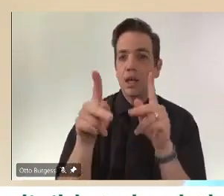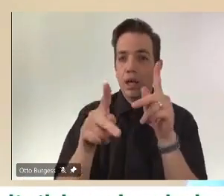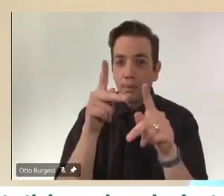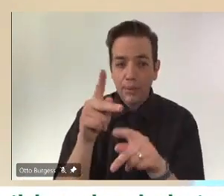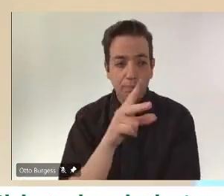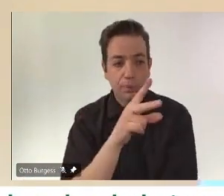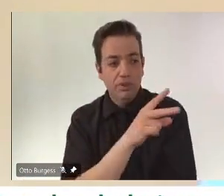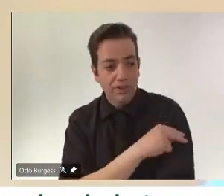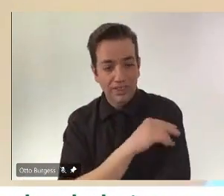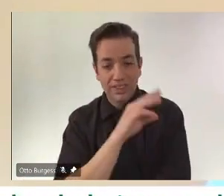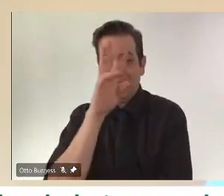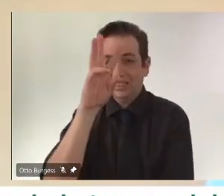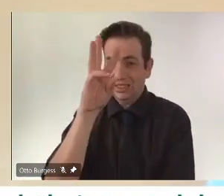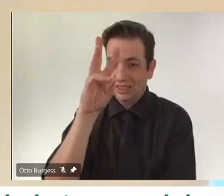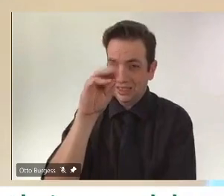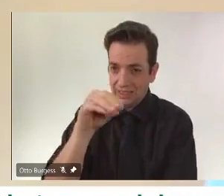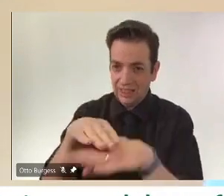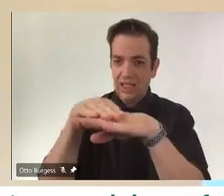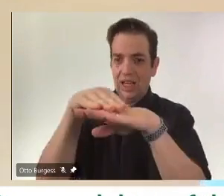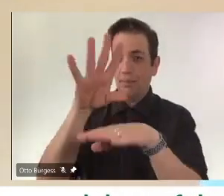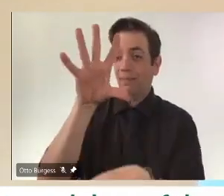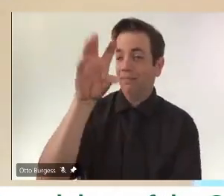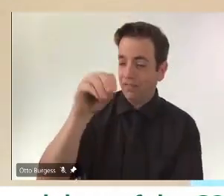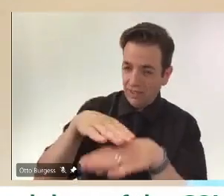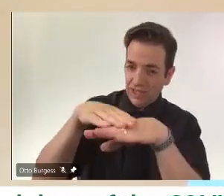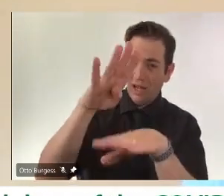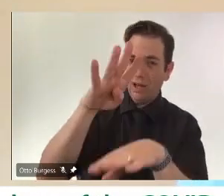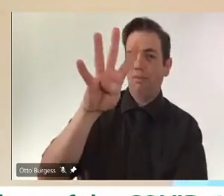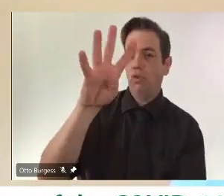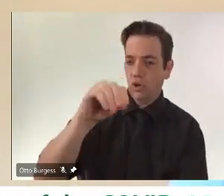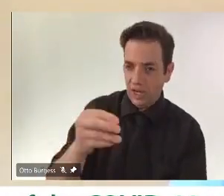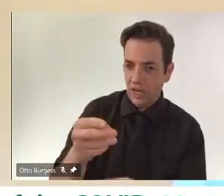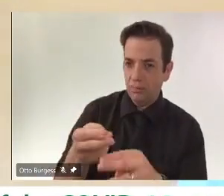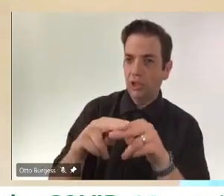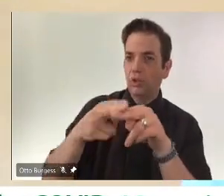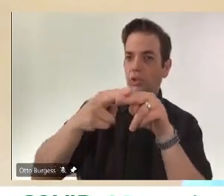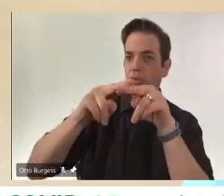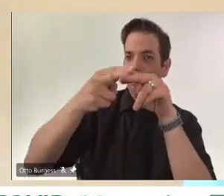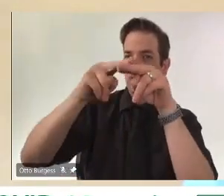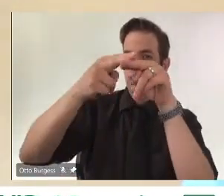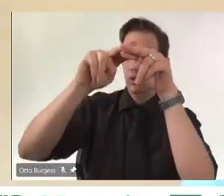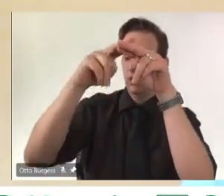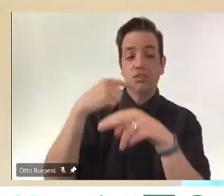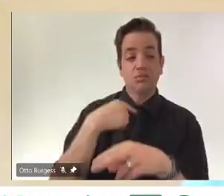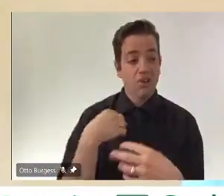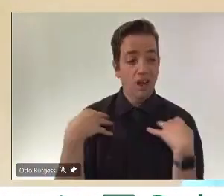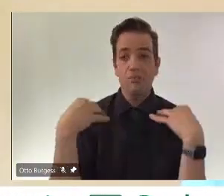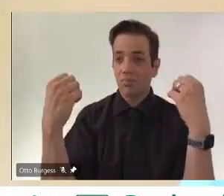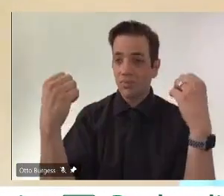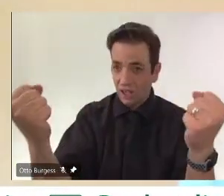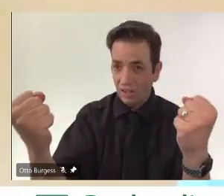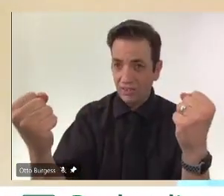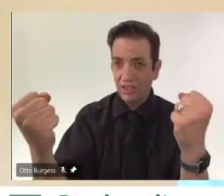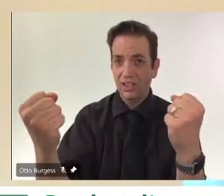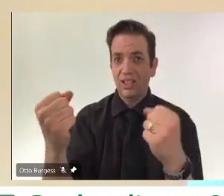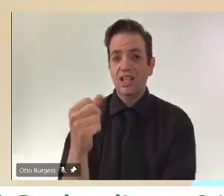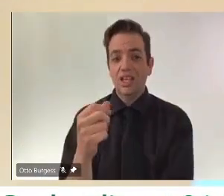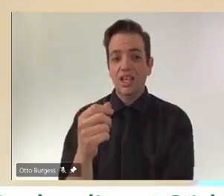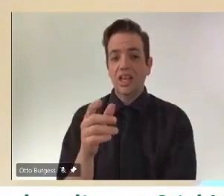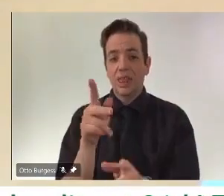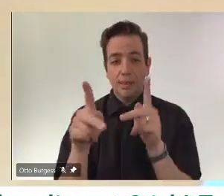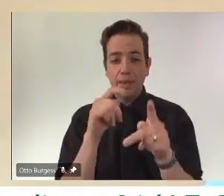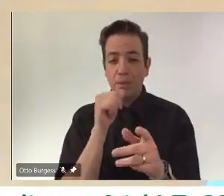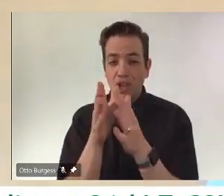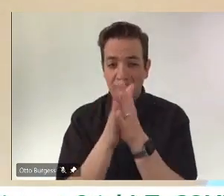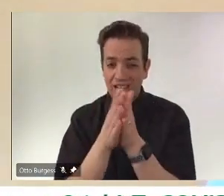constantly going up. So I think, you know, I certainly remain confident that the actual vaccine hesitancy is much lower. Having said that, if